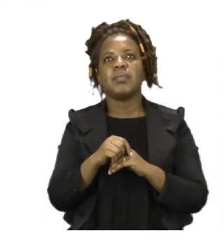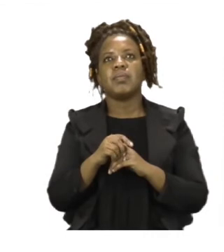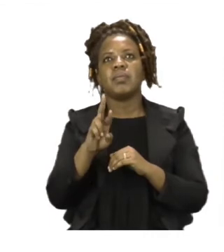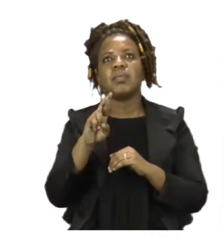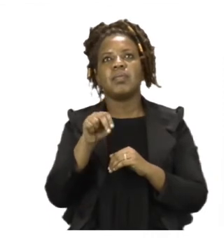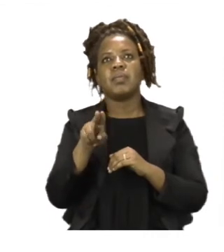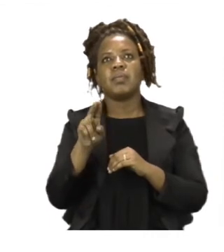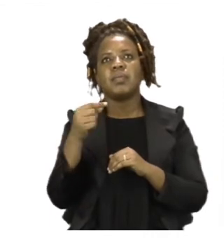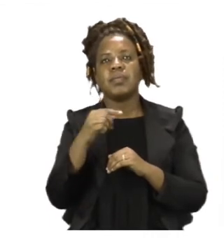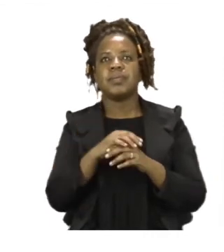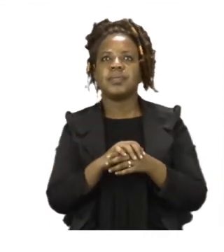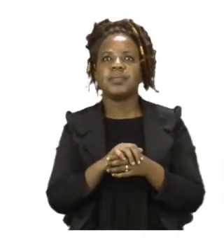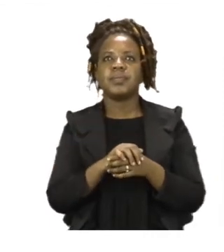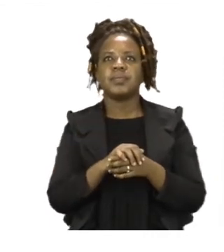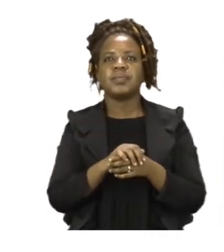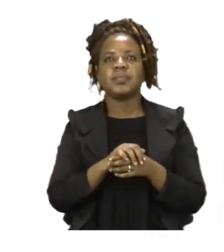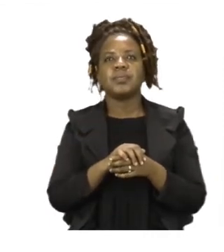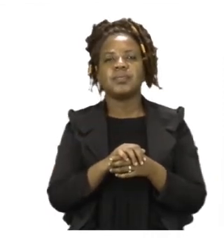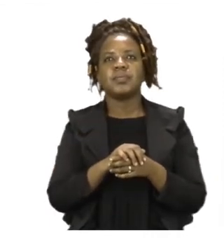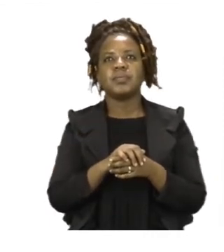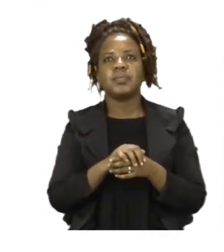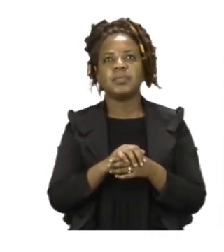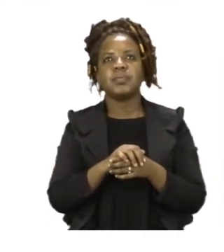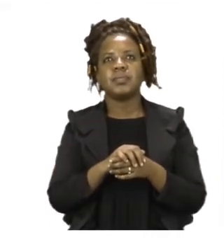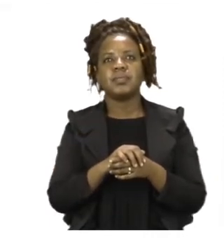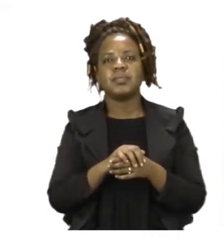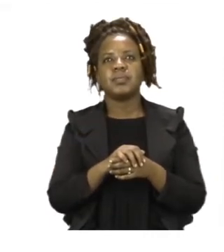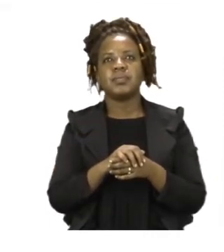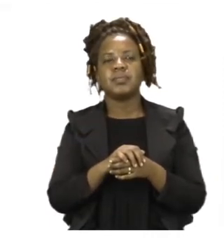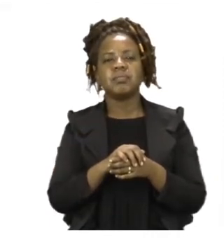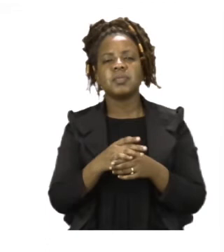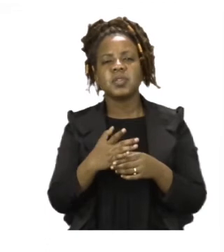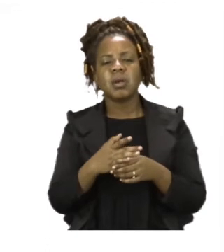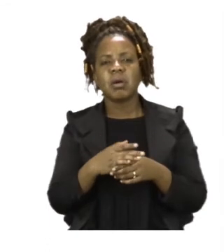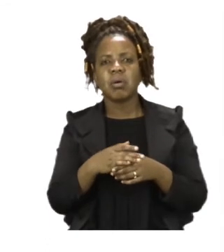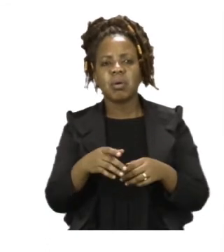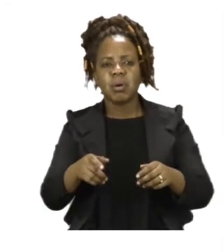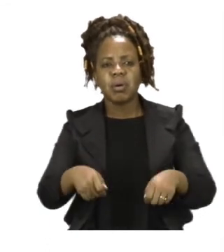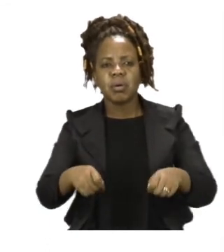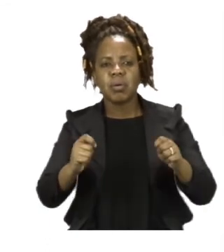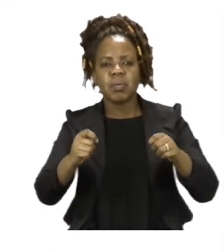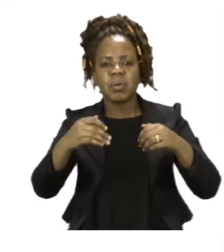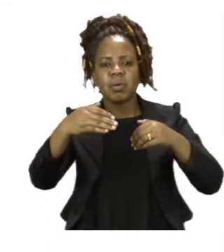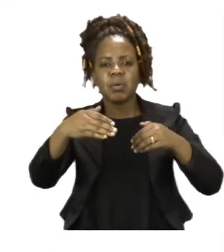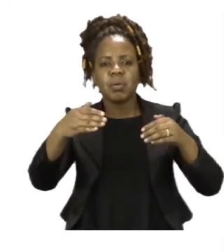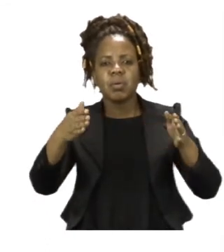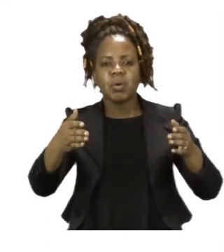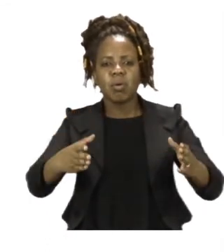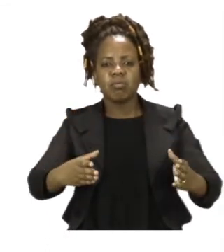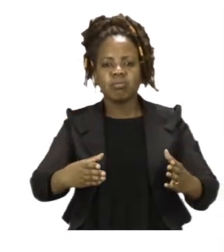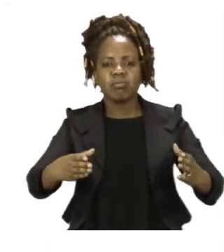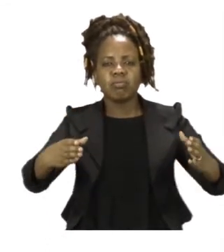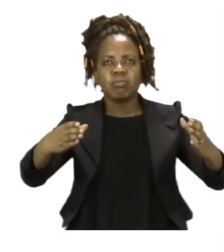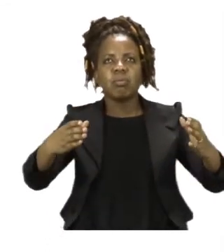the rug. Now you need to look for the picnic basket and you need to decide where it